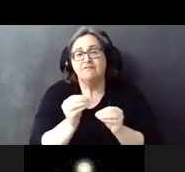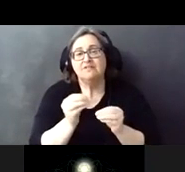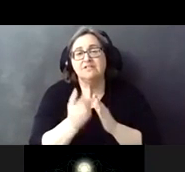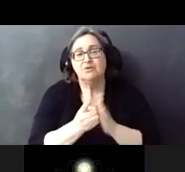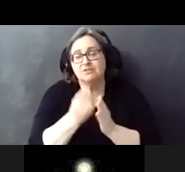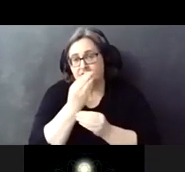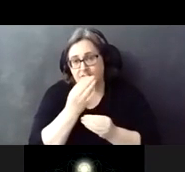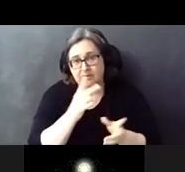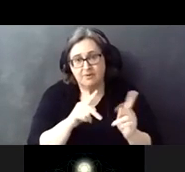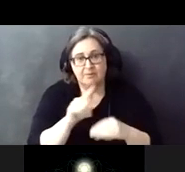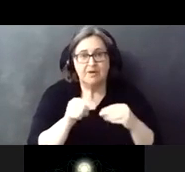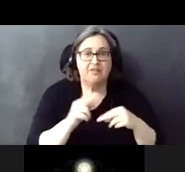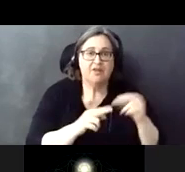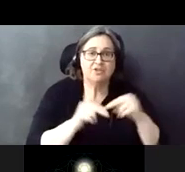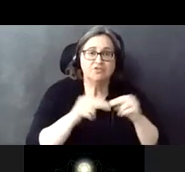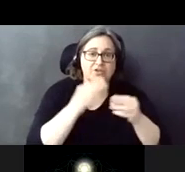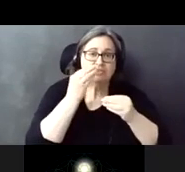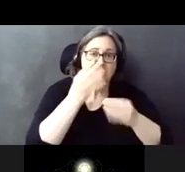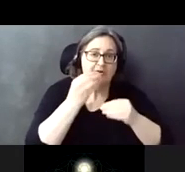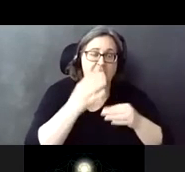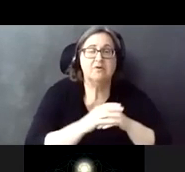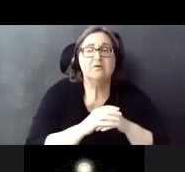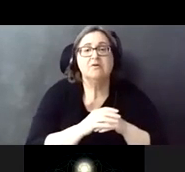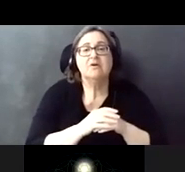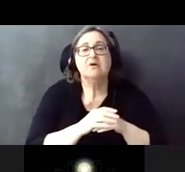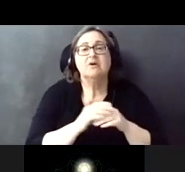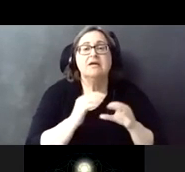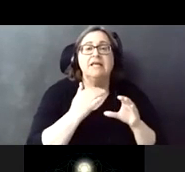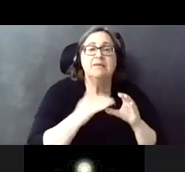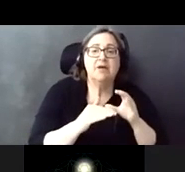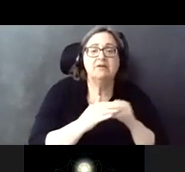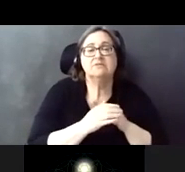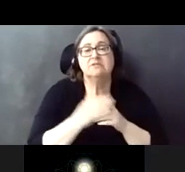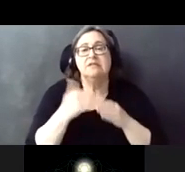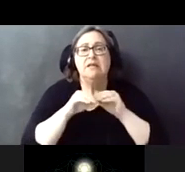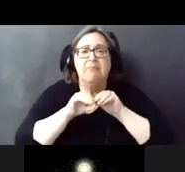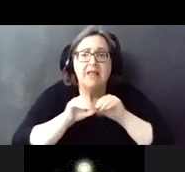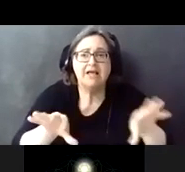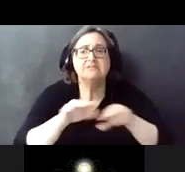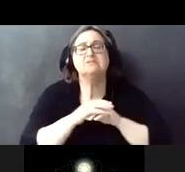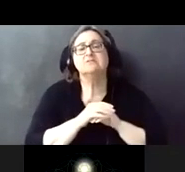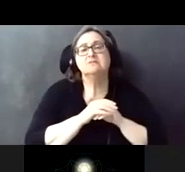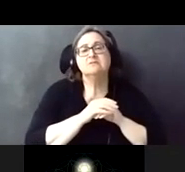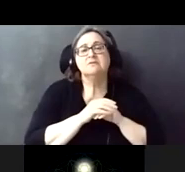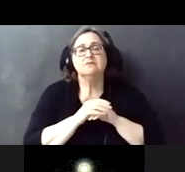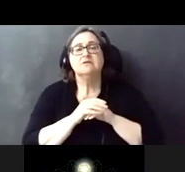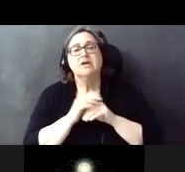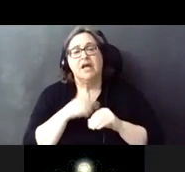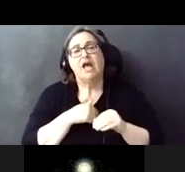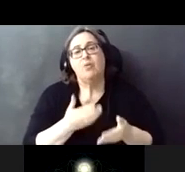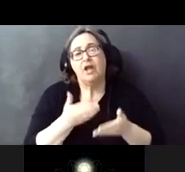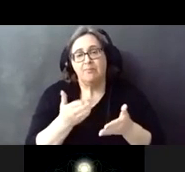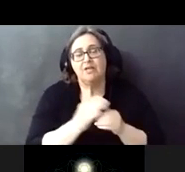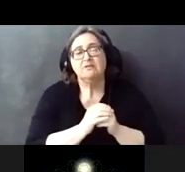people know about the uh construction updates via email eblast um so i highly recommend